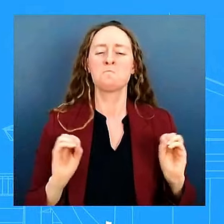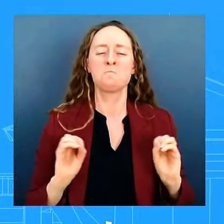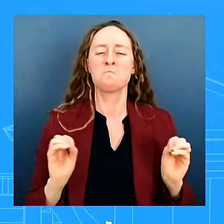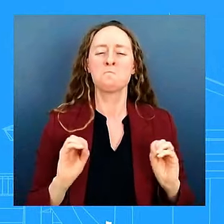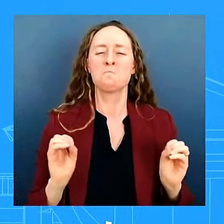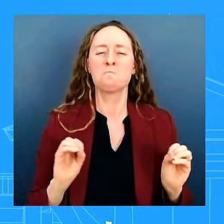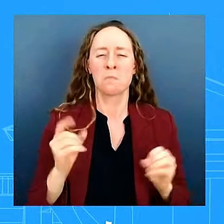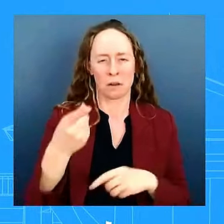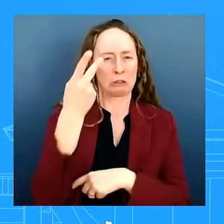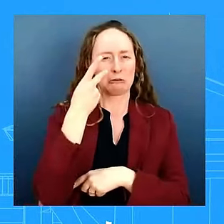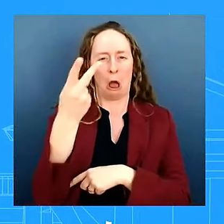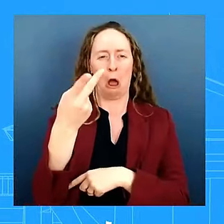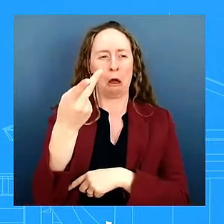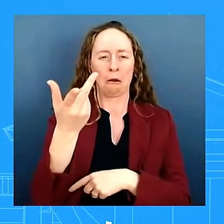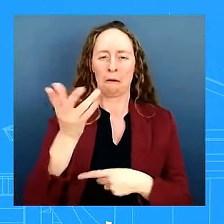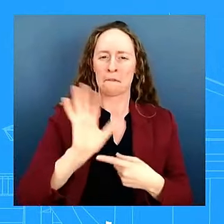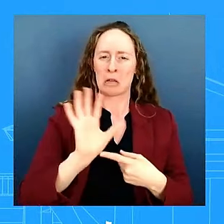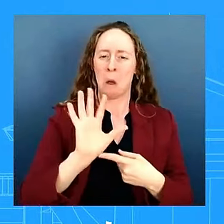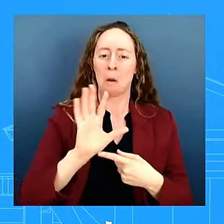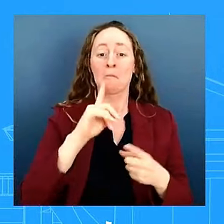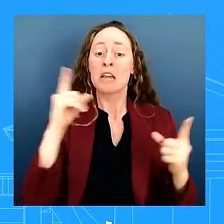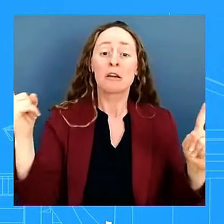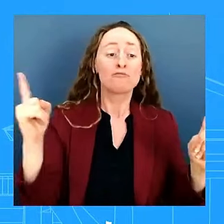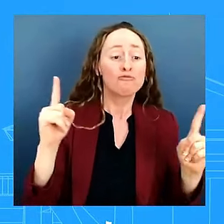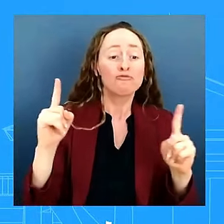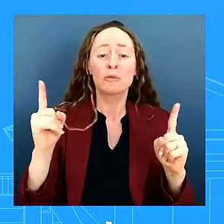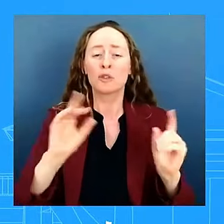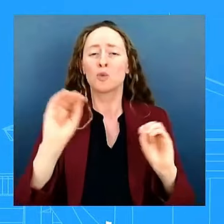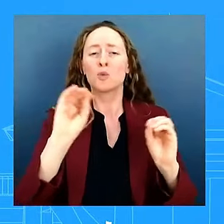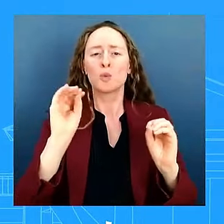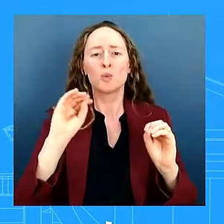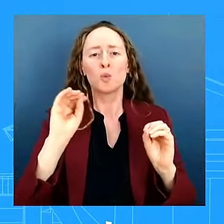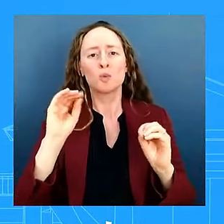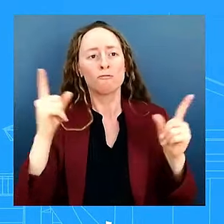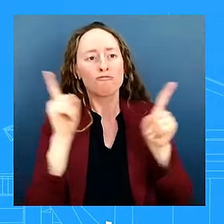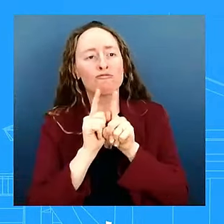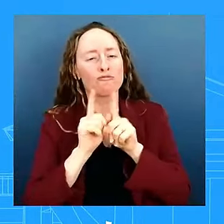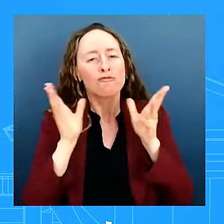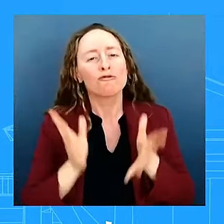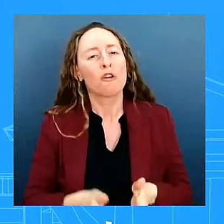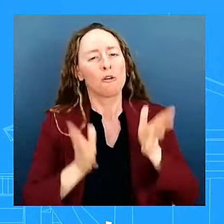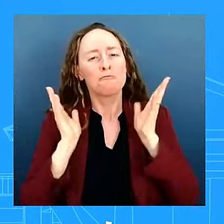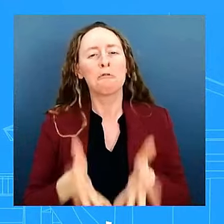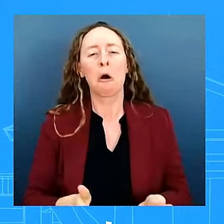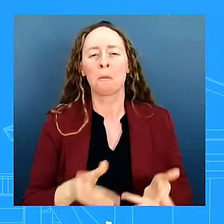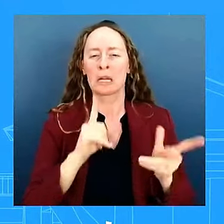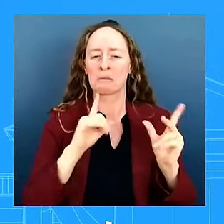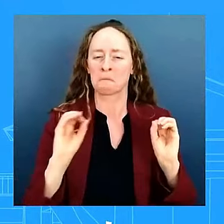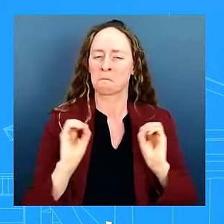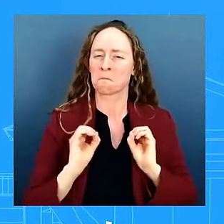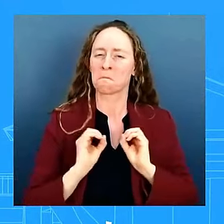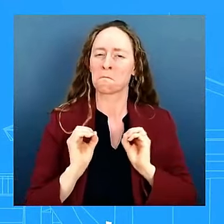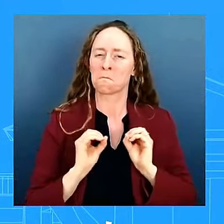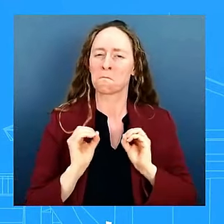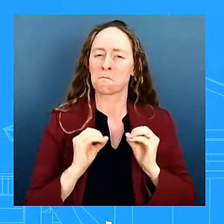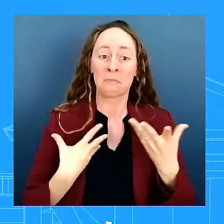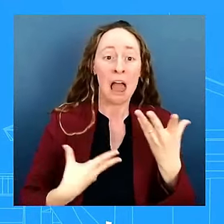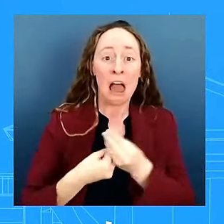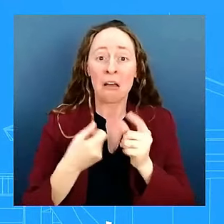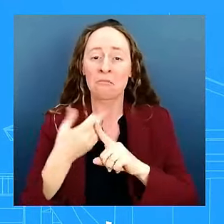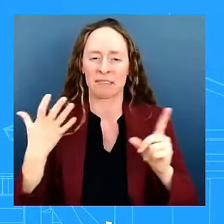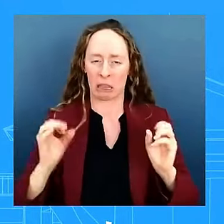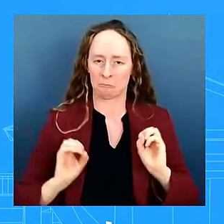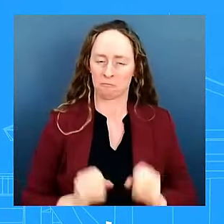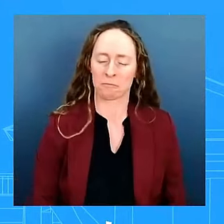uh outside of what you you saw yourselves by looking at the video i don't have anything else to add add okay one other thing i'm sorry i'm sorry no go ahead uh